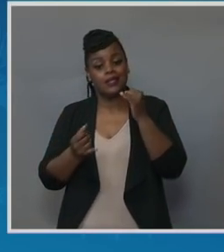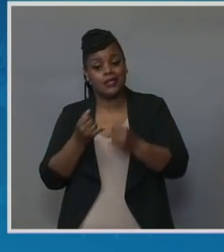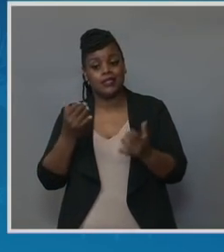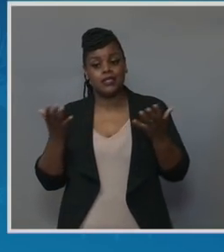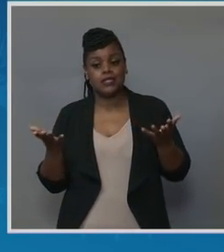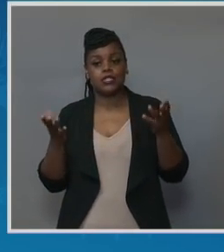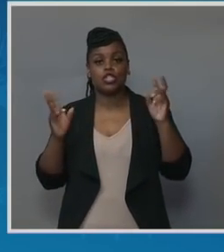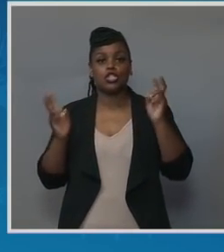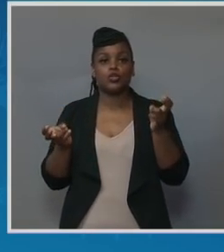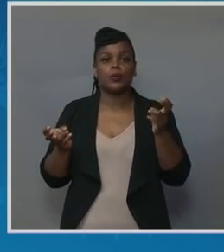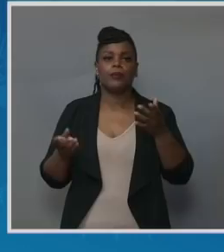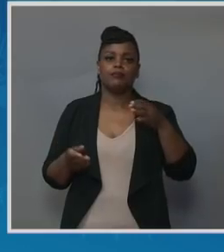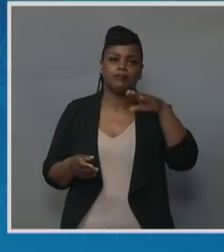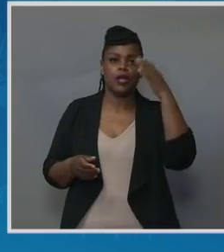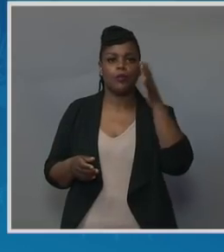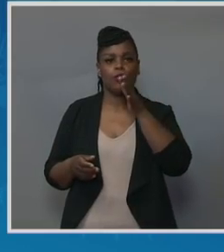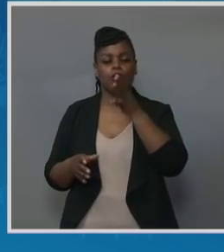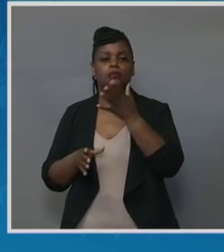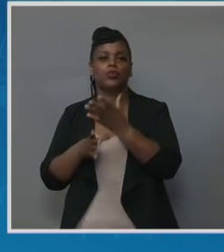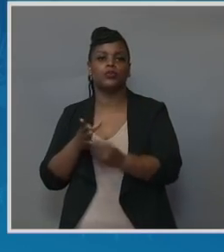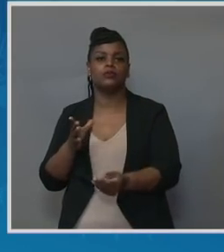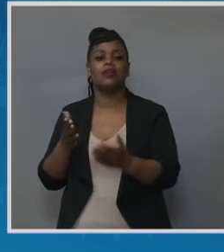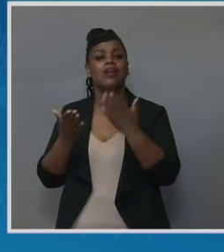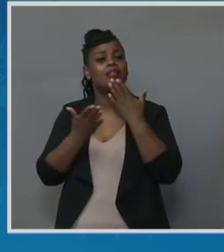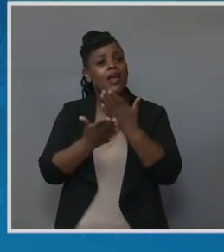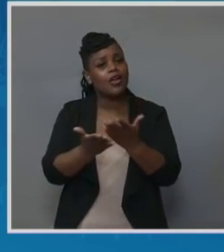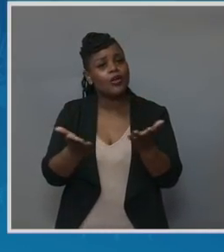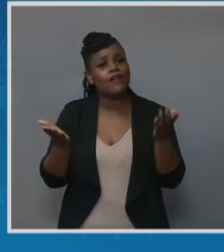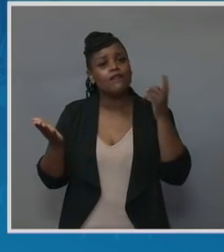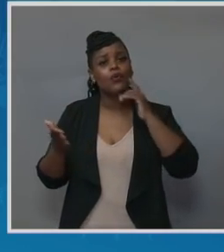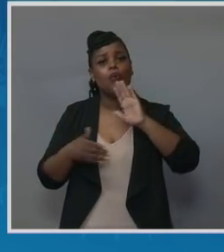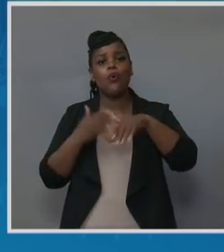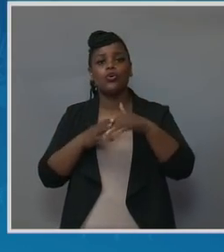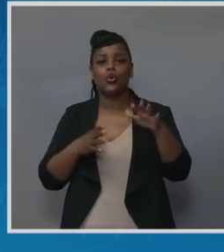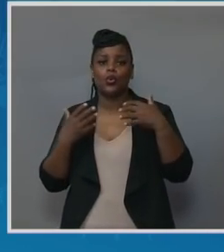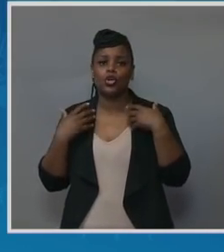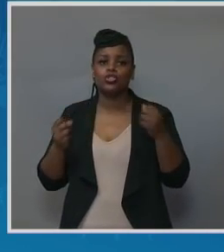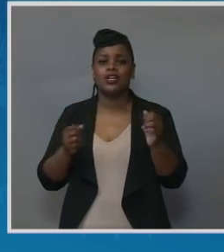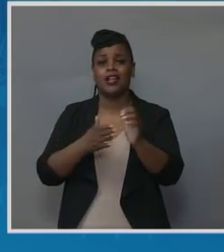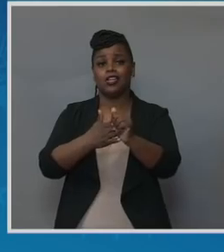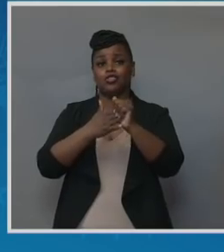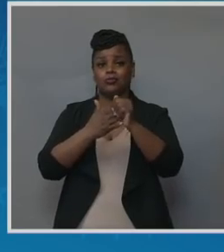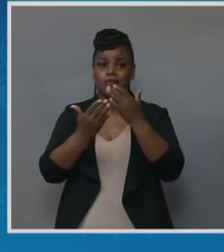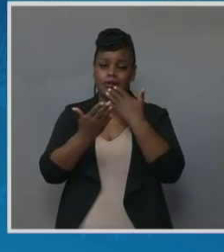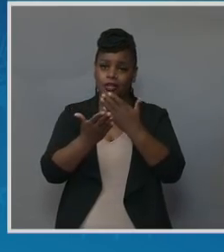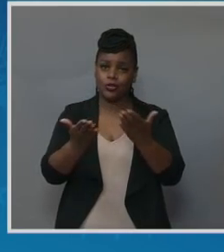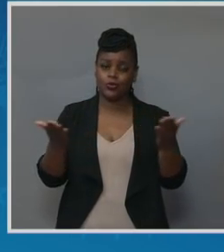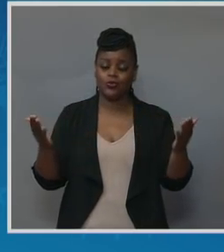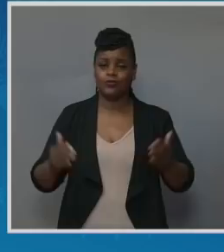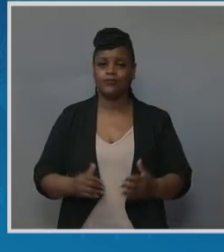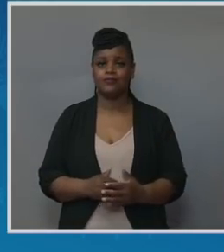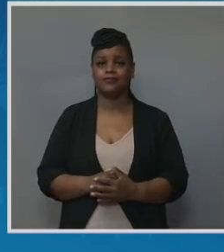mortality. So thank you all for your courage and for your leadership. Thank you. Thank you.